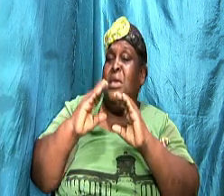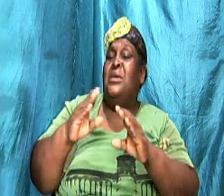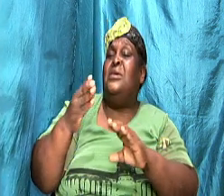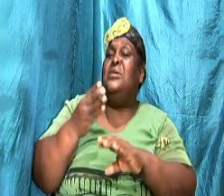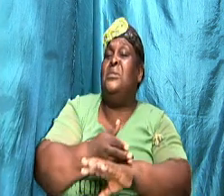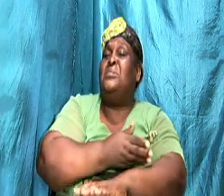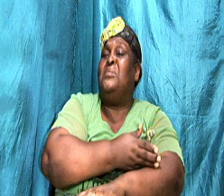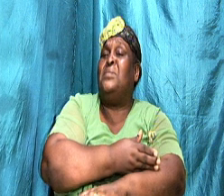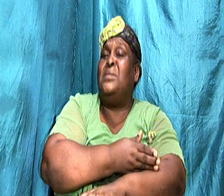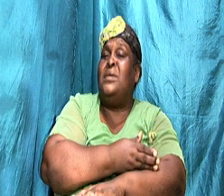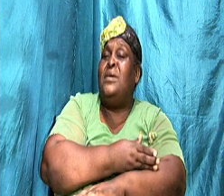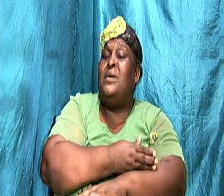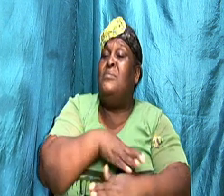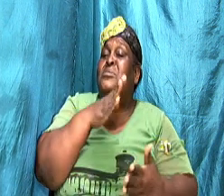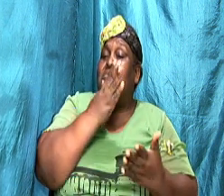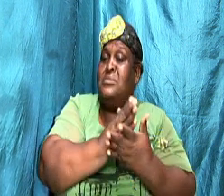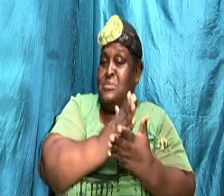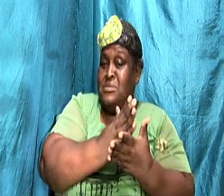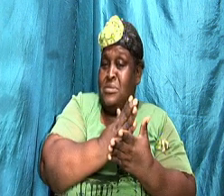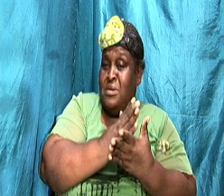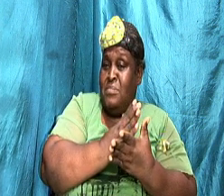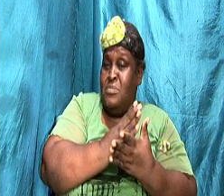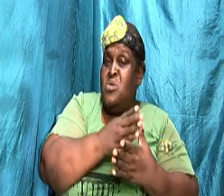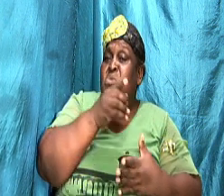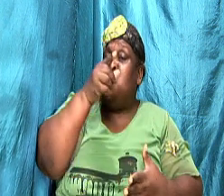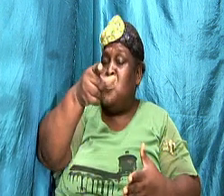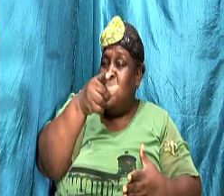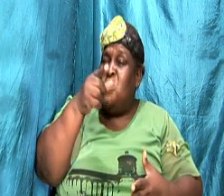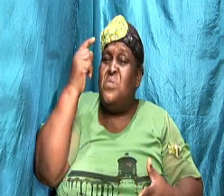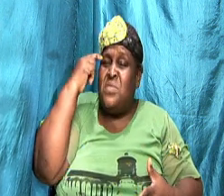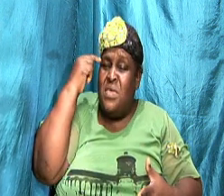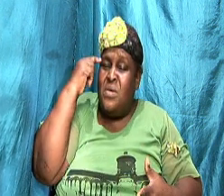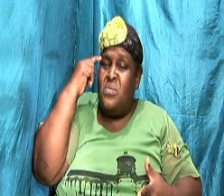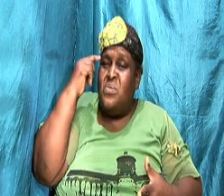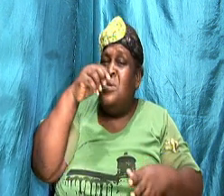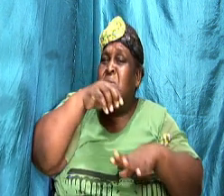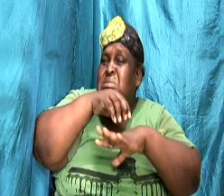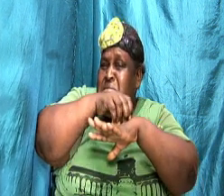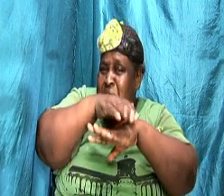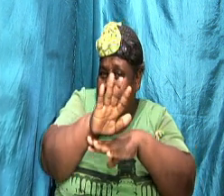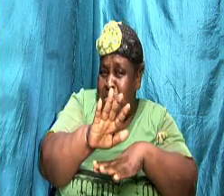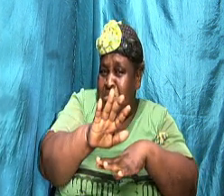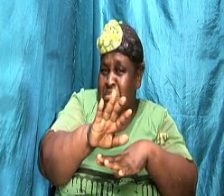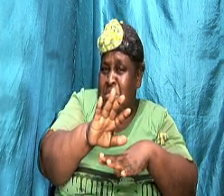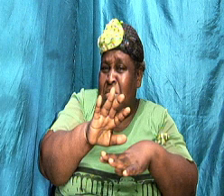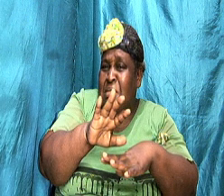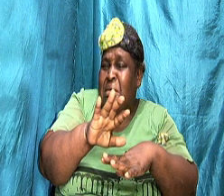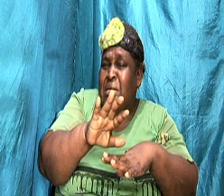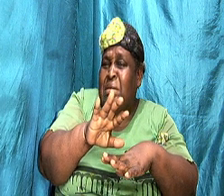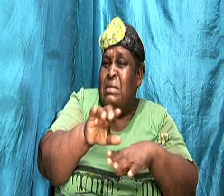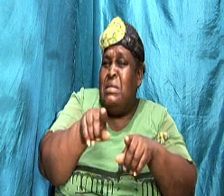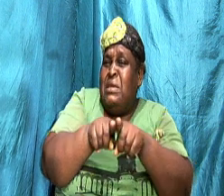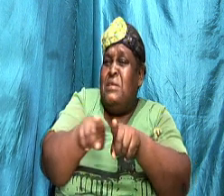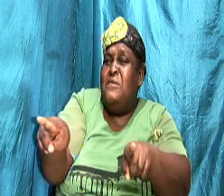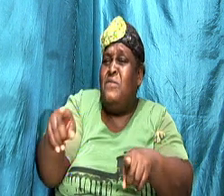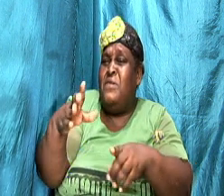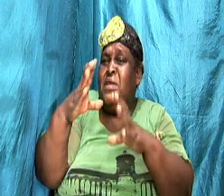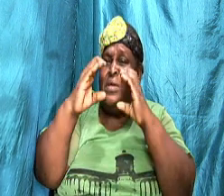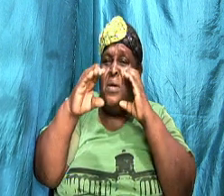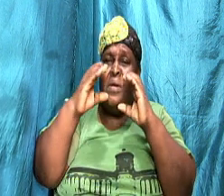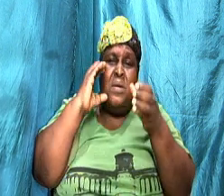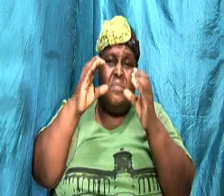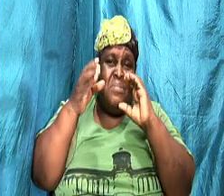to avoid things that you think will send mixed message. So it might not look like anything to you, but to your